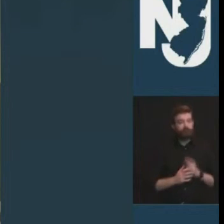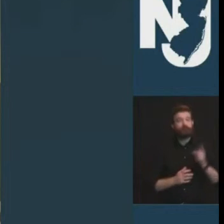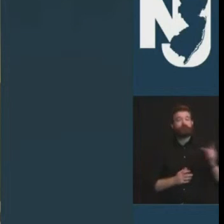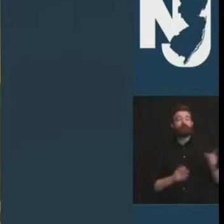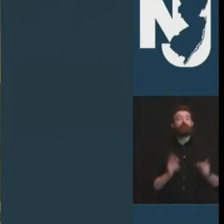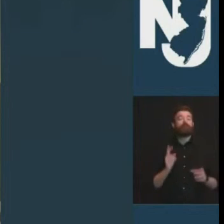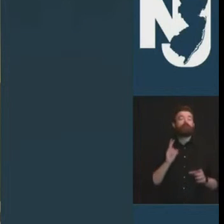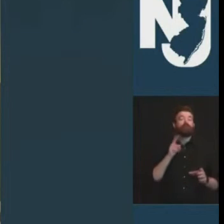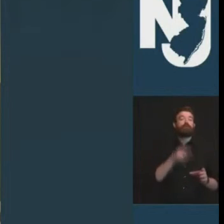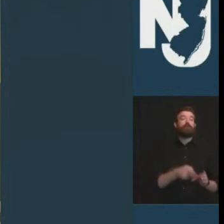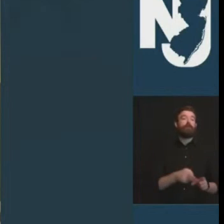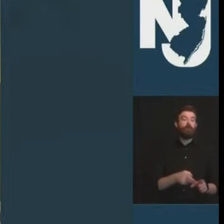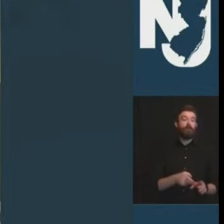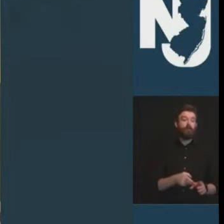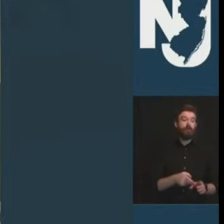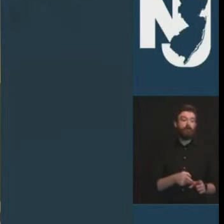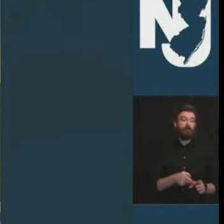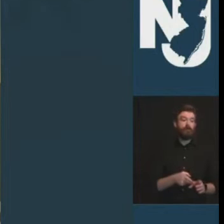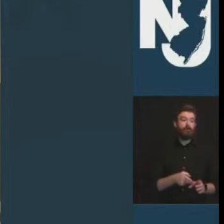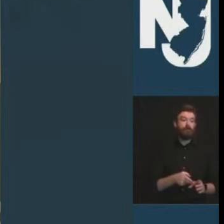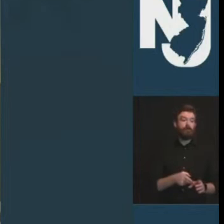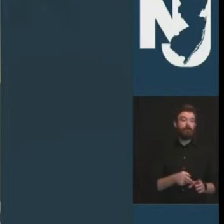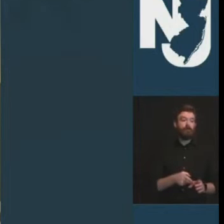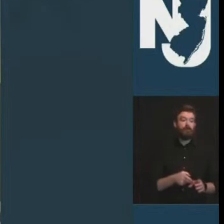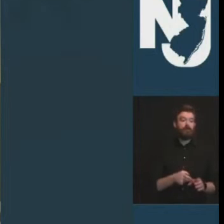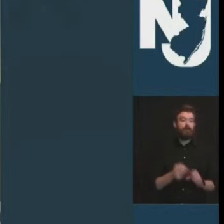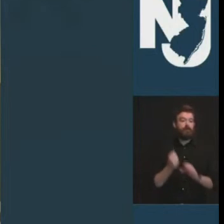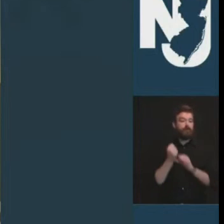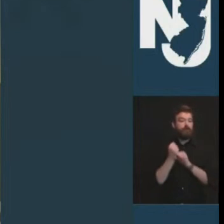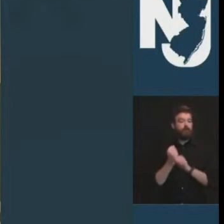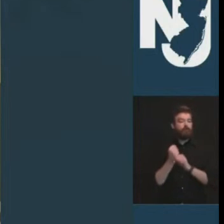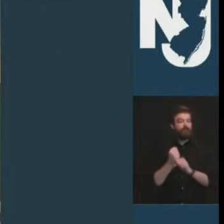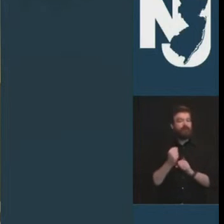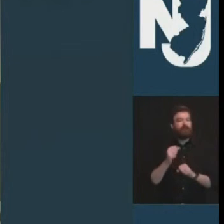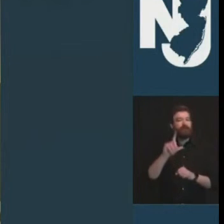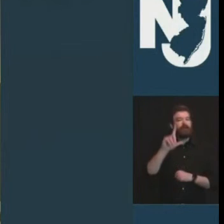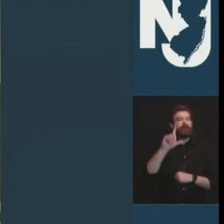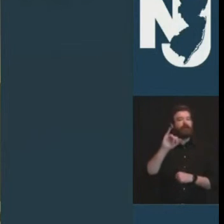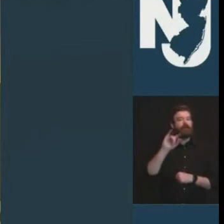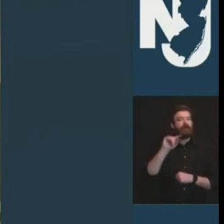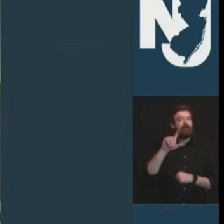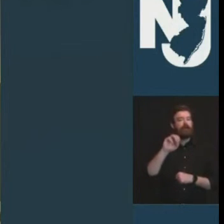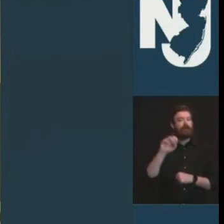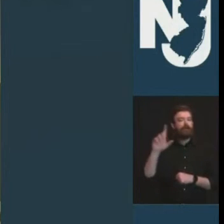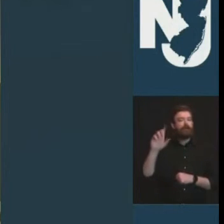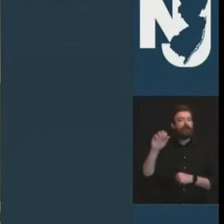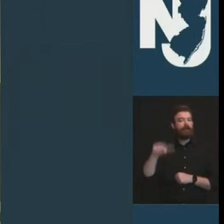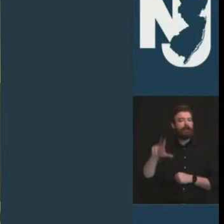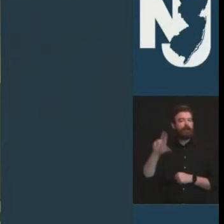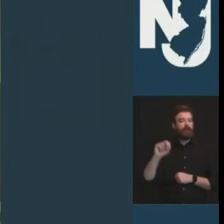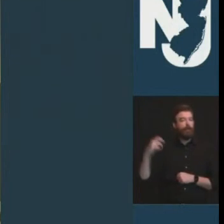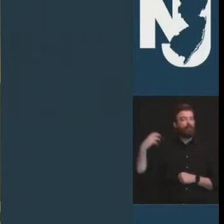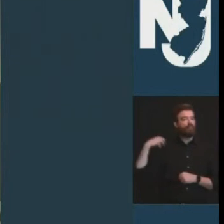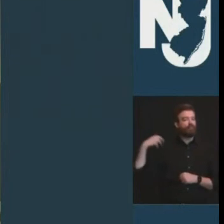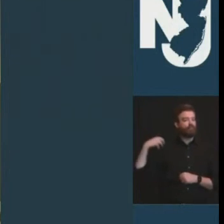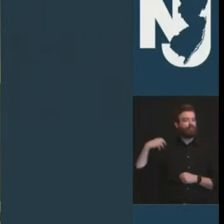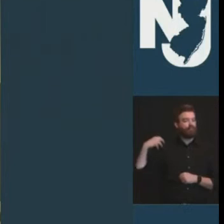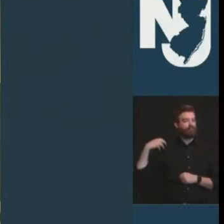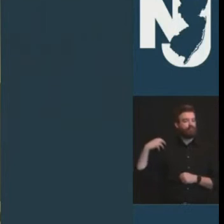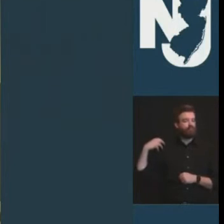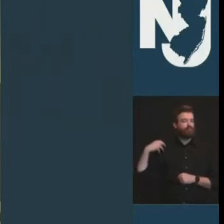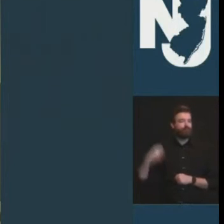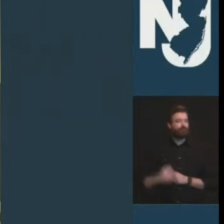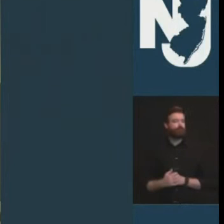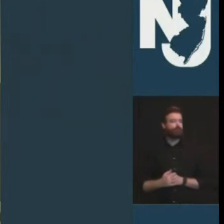scorekeeper and statistician for numerous teams uh pat both tammy and i had quote unquote the book in the dugout